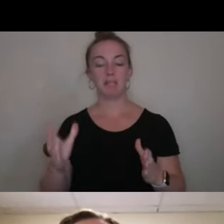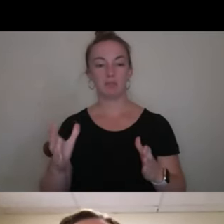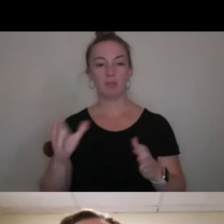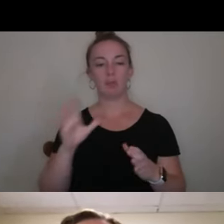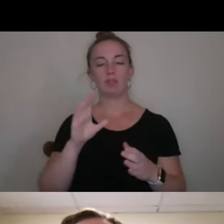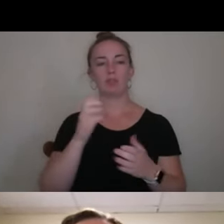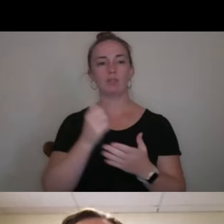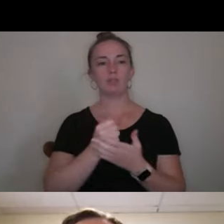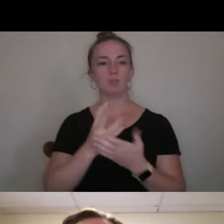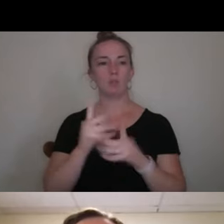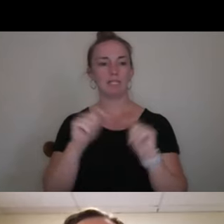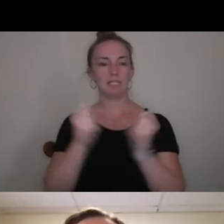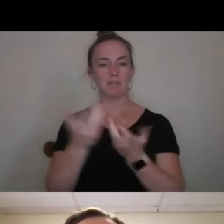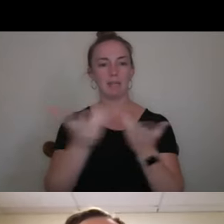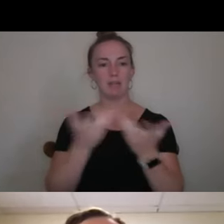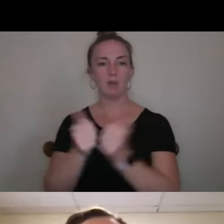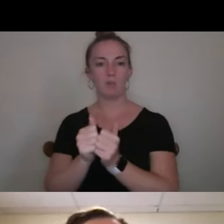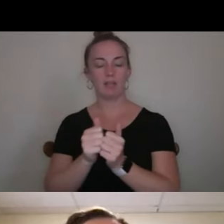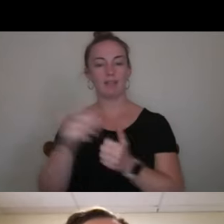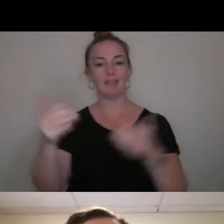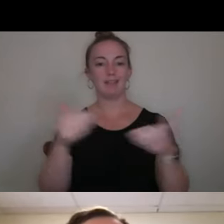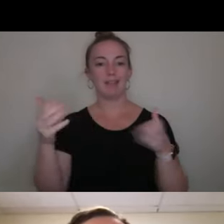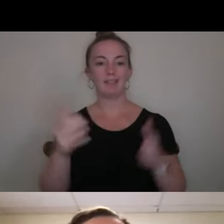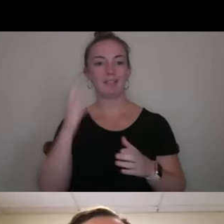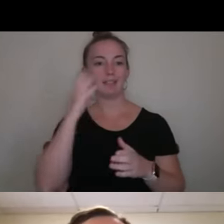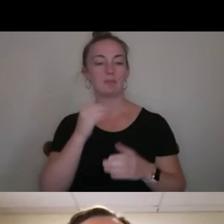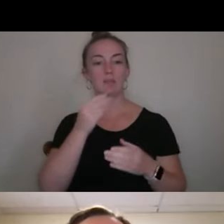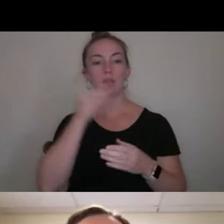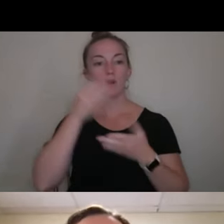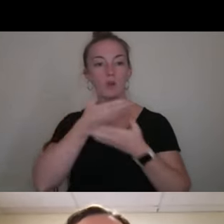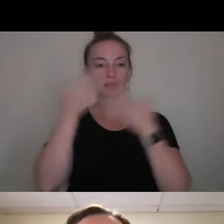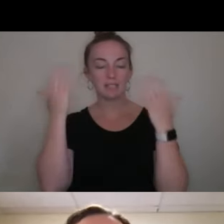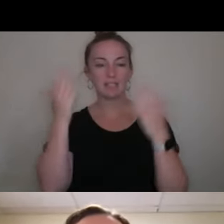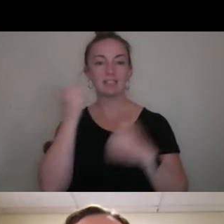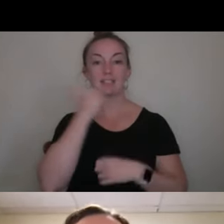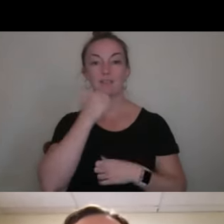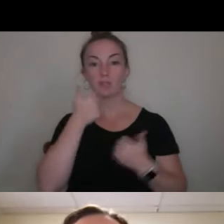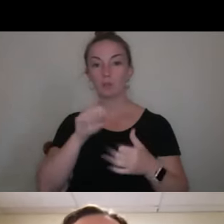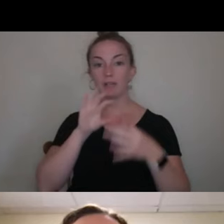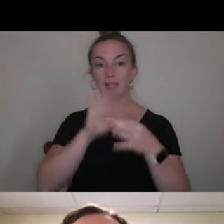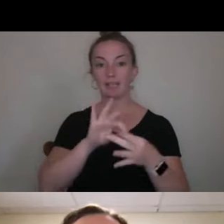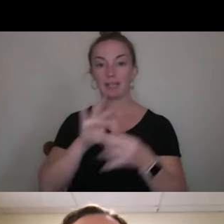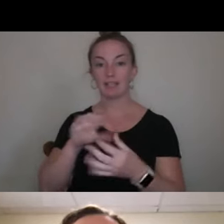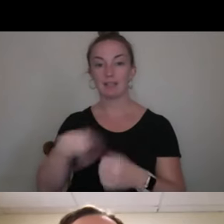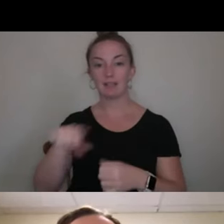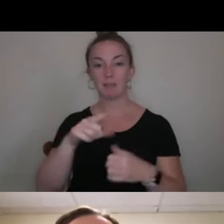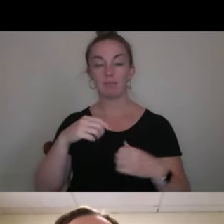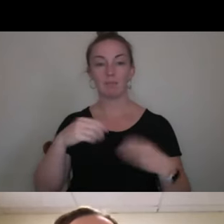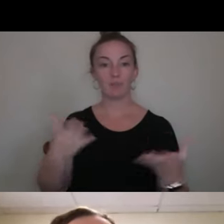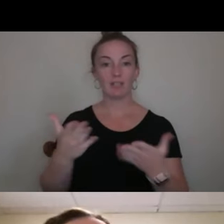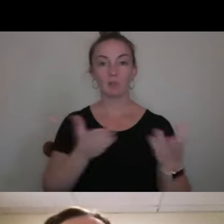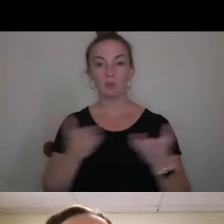with guests experiencing homelessness on a daily basis, trying to connect them with services and do things like that.